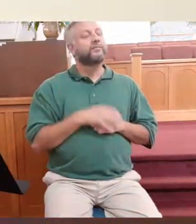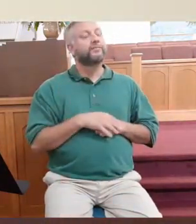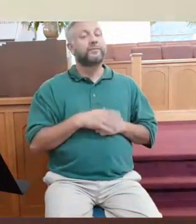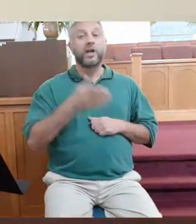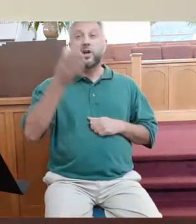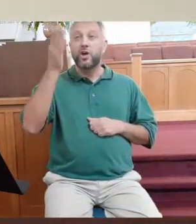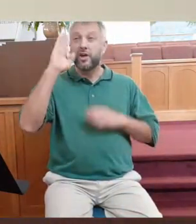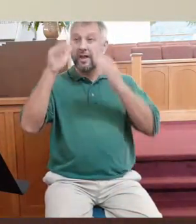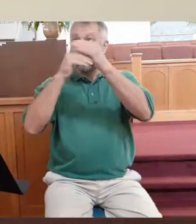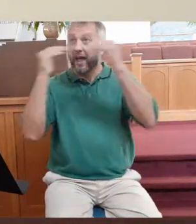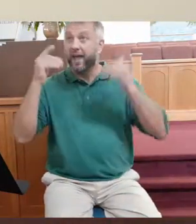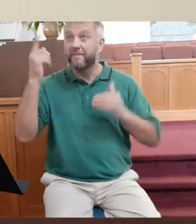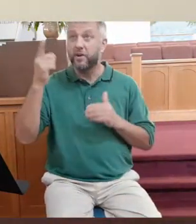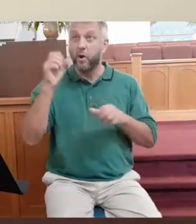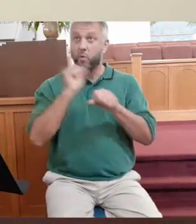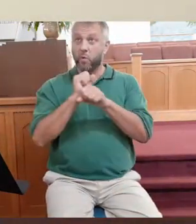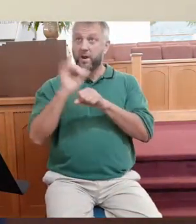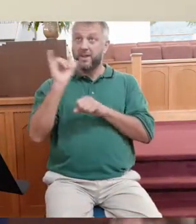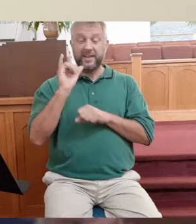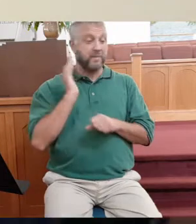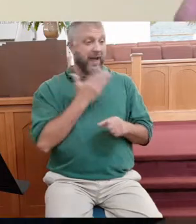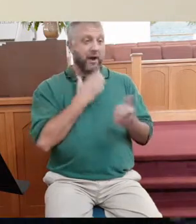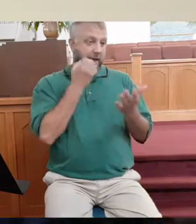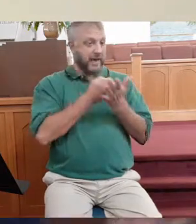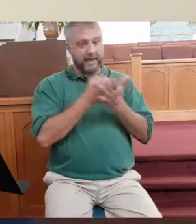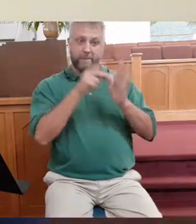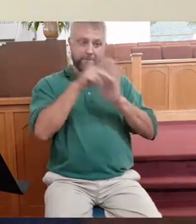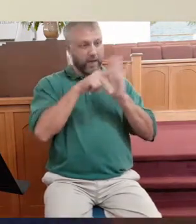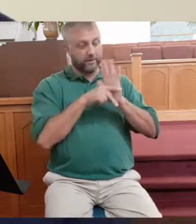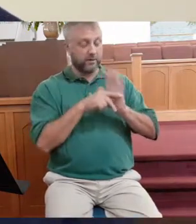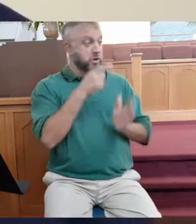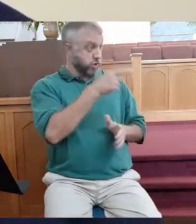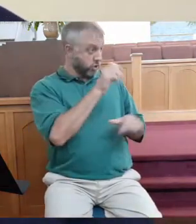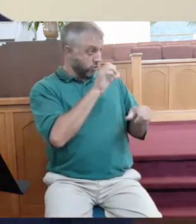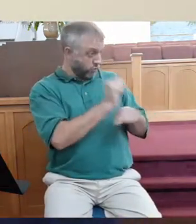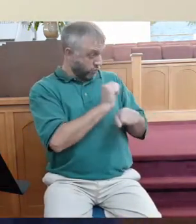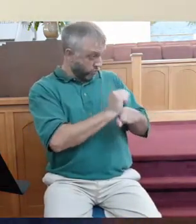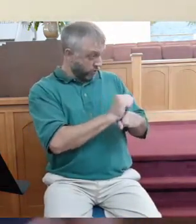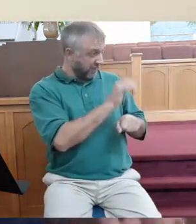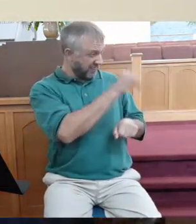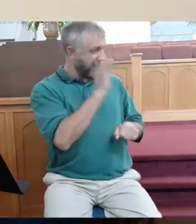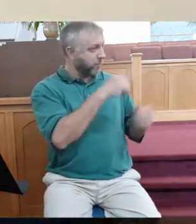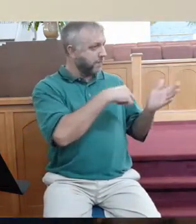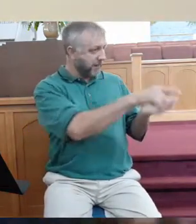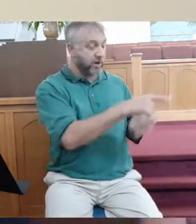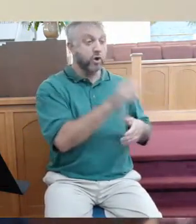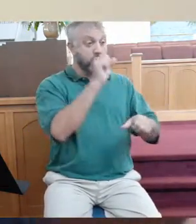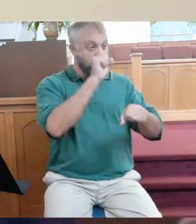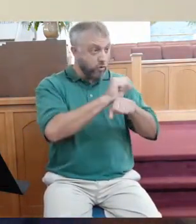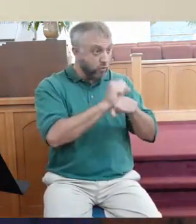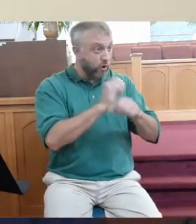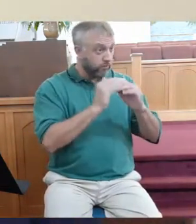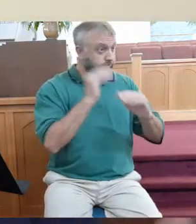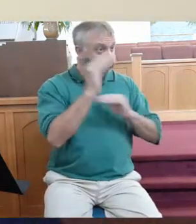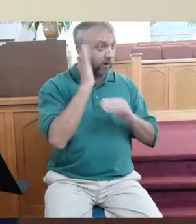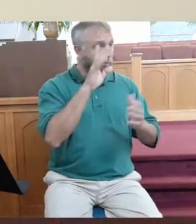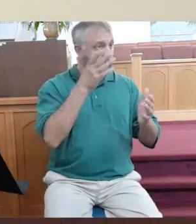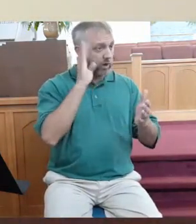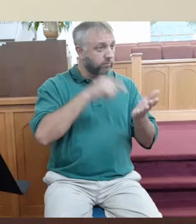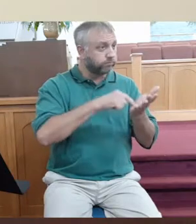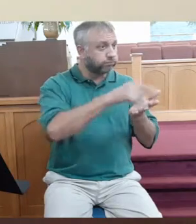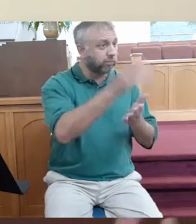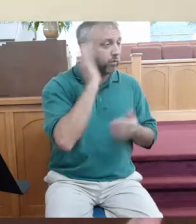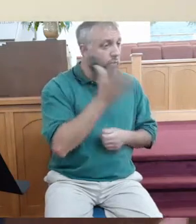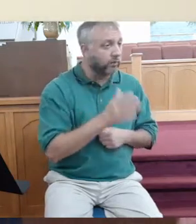economic policies like we have in our world, where if you do this, you get paid this, where if you'll work this hard, God rewards you in this